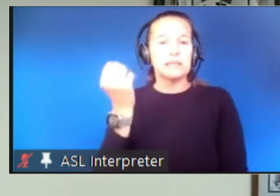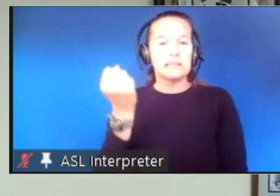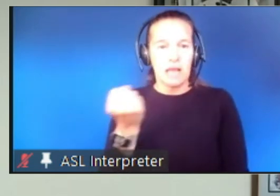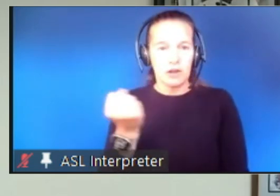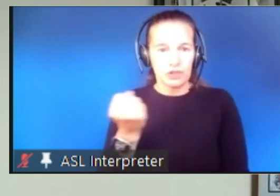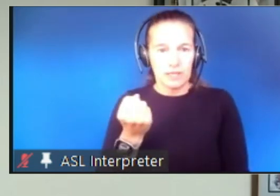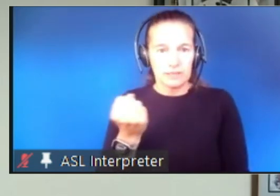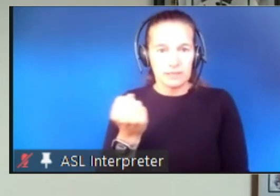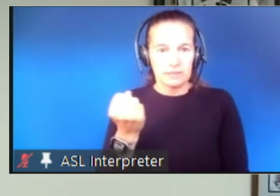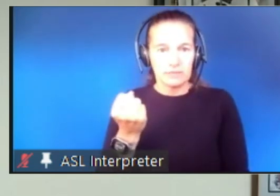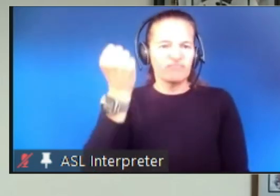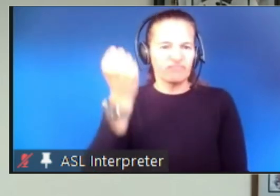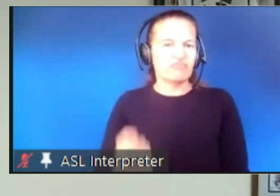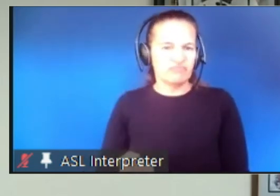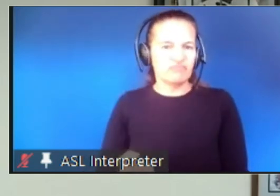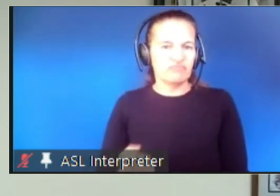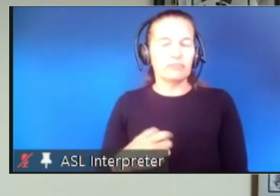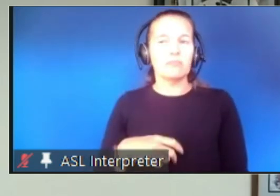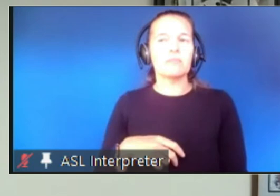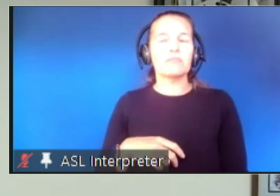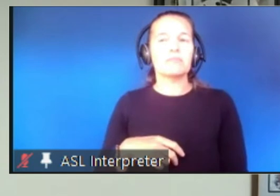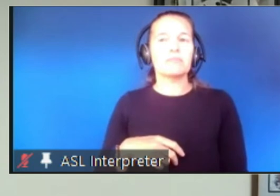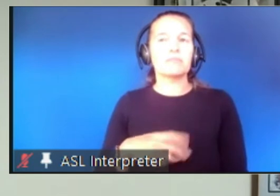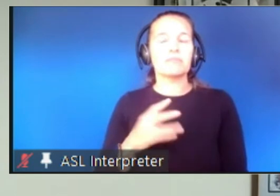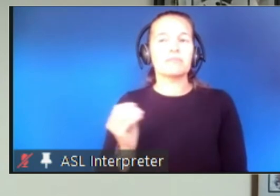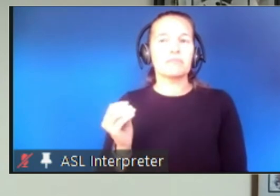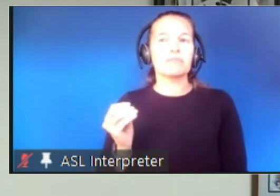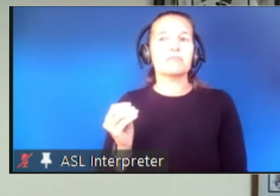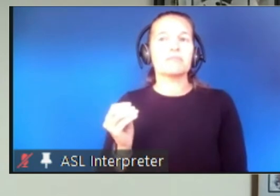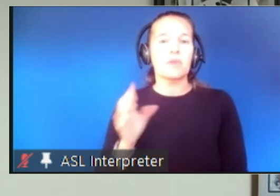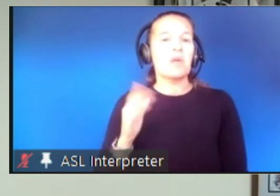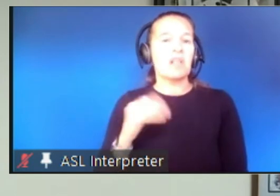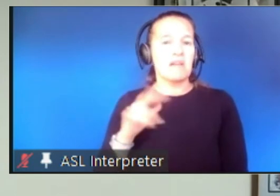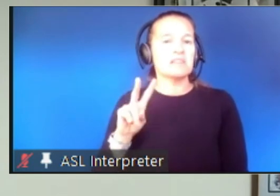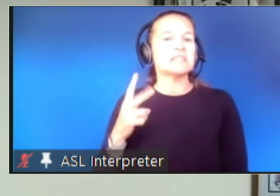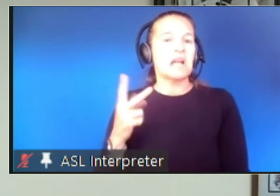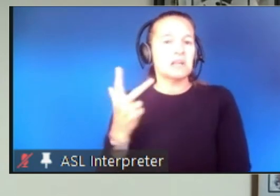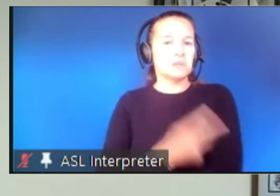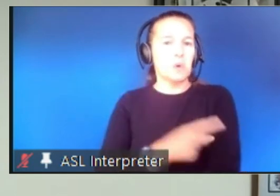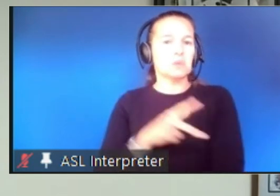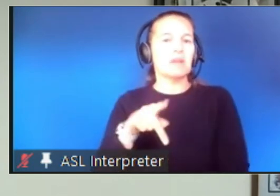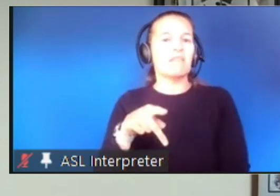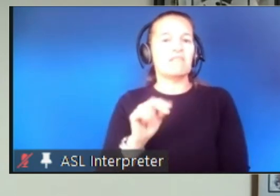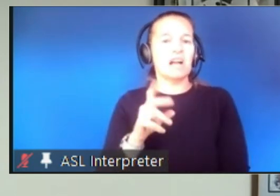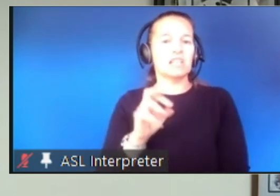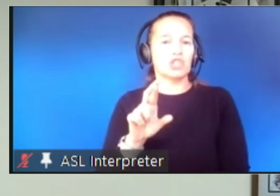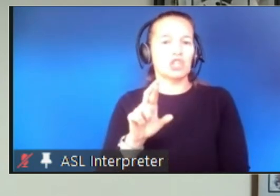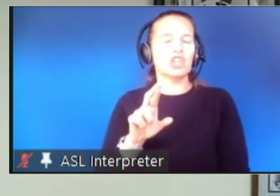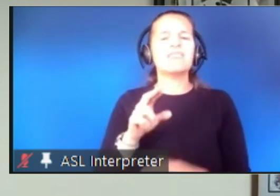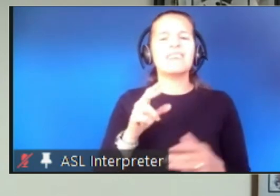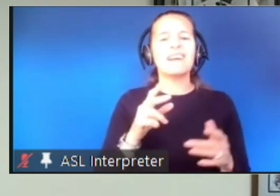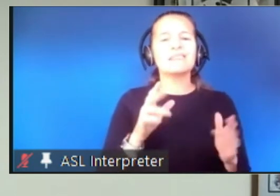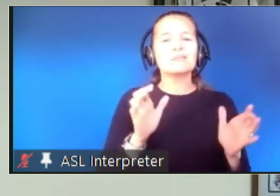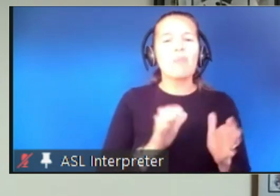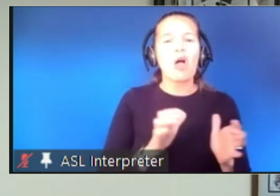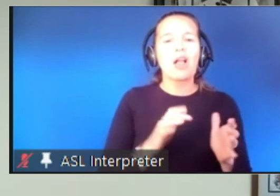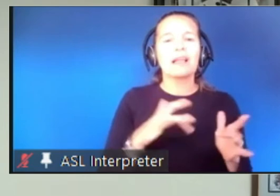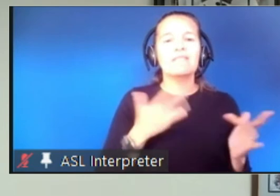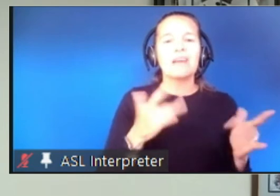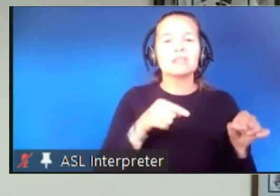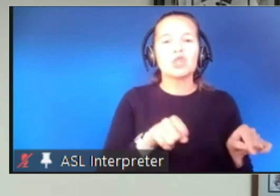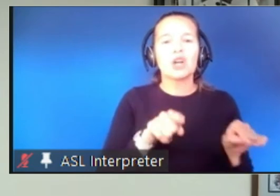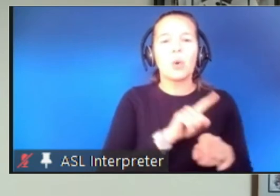they will have second dose Pfizer's Pfizer's at smaller events during the week during and at their clinic visits.